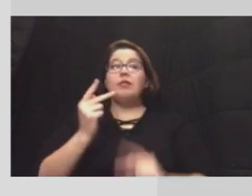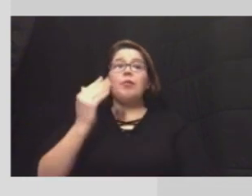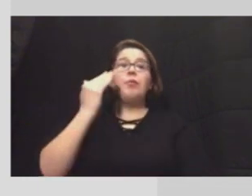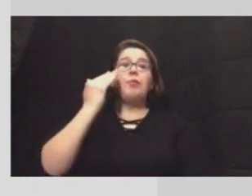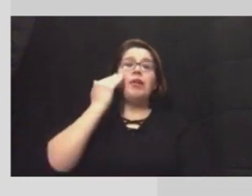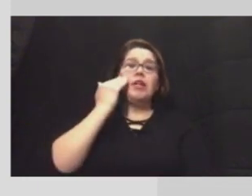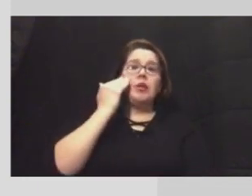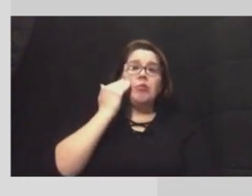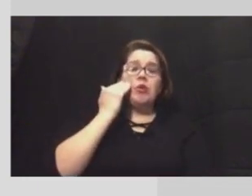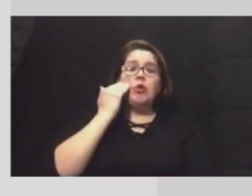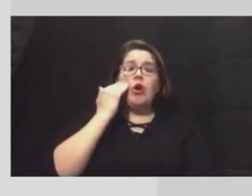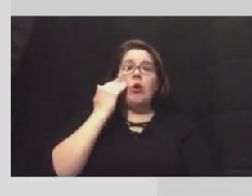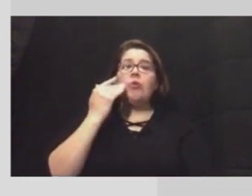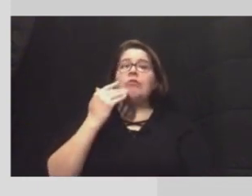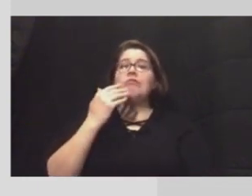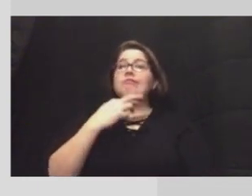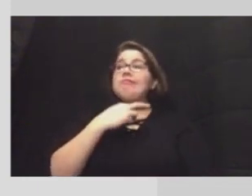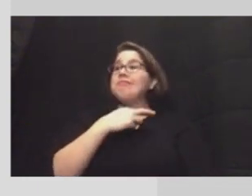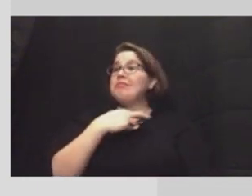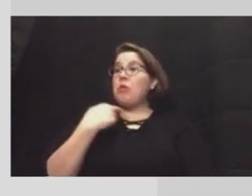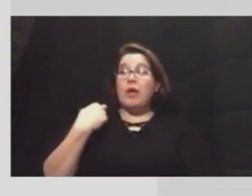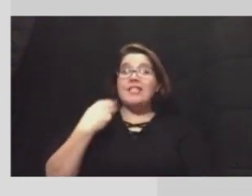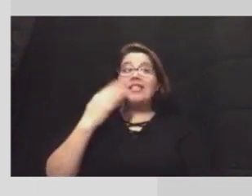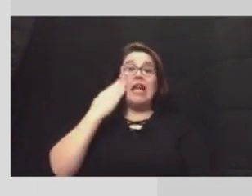and we'll have to wait and see